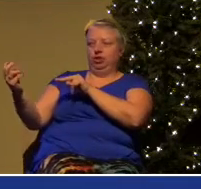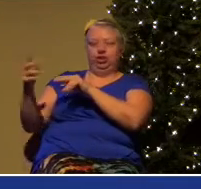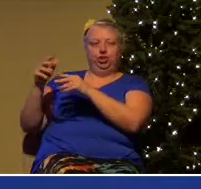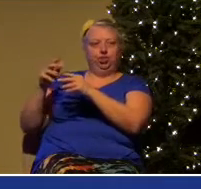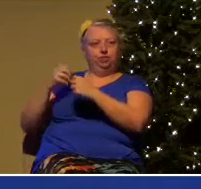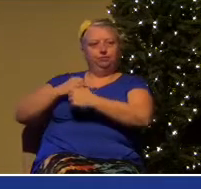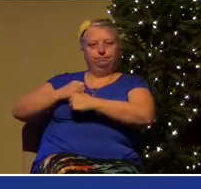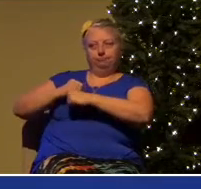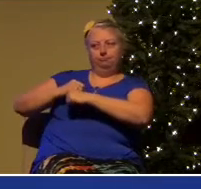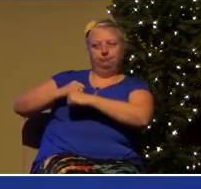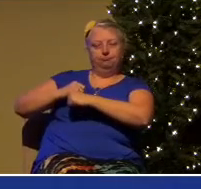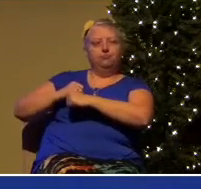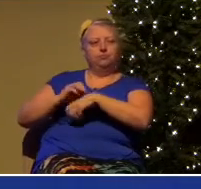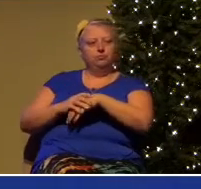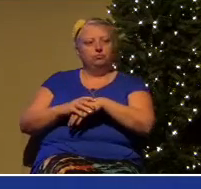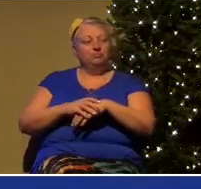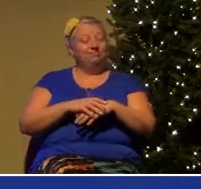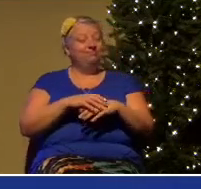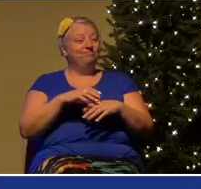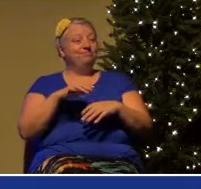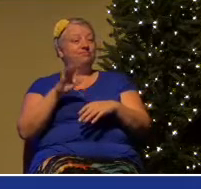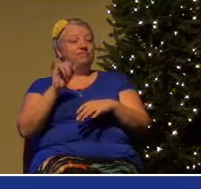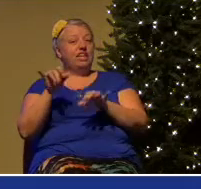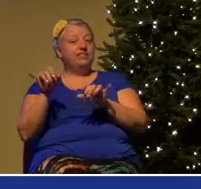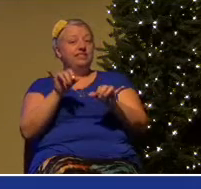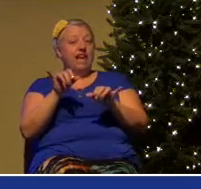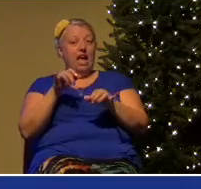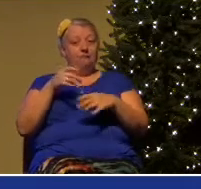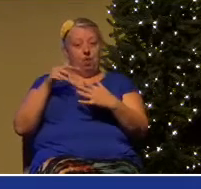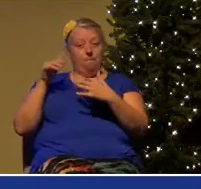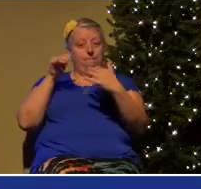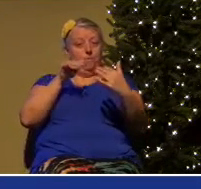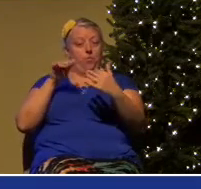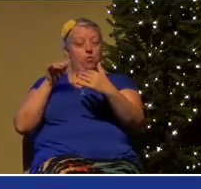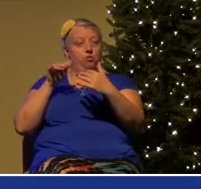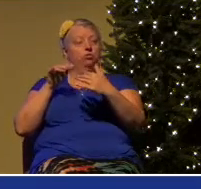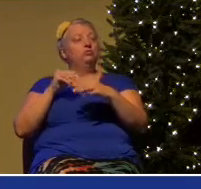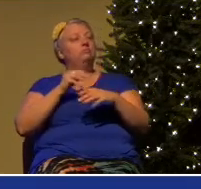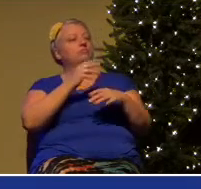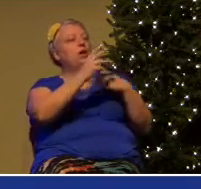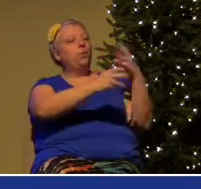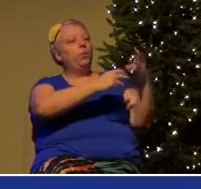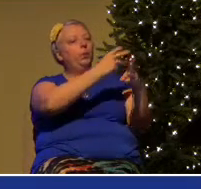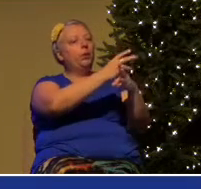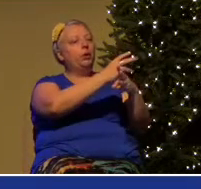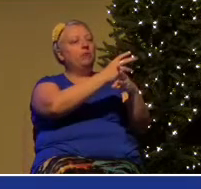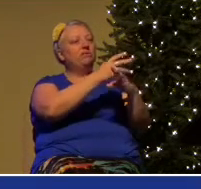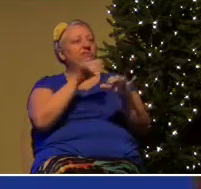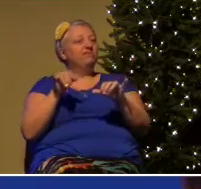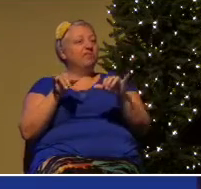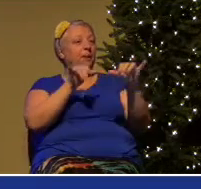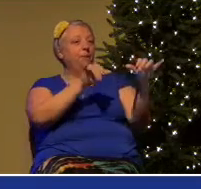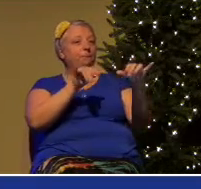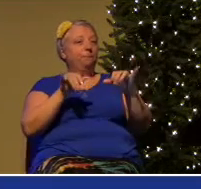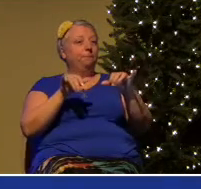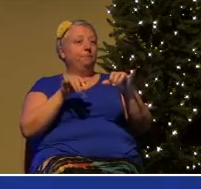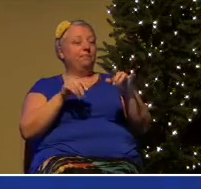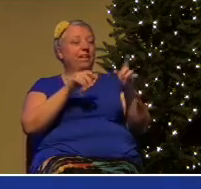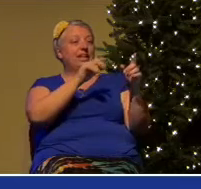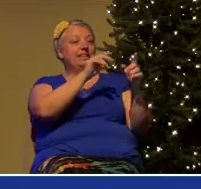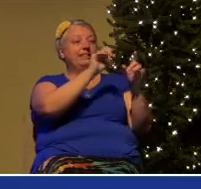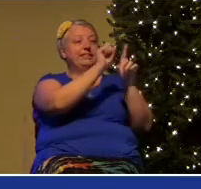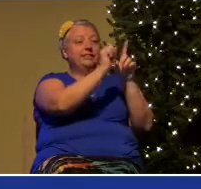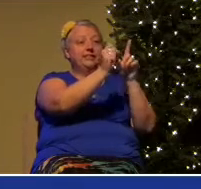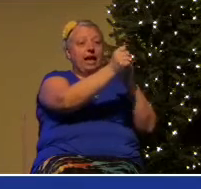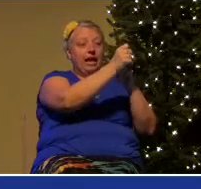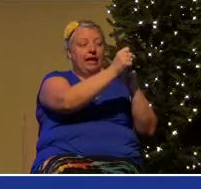on a societal basis. And two weeks ago, I shared with you two major areas in which